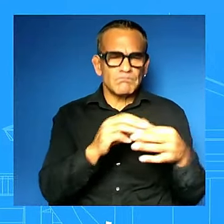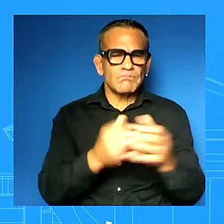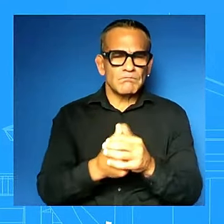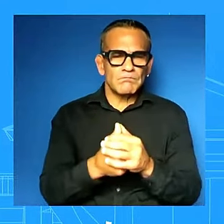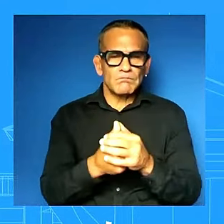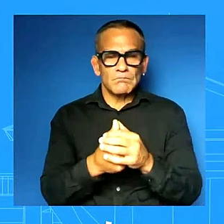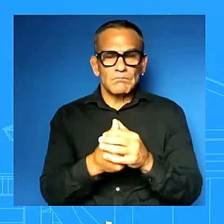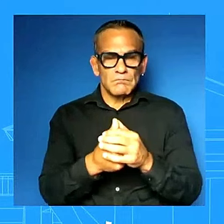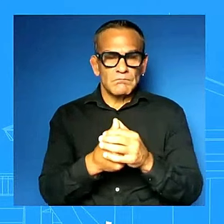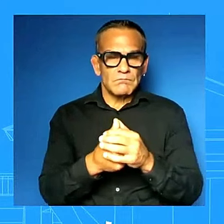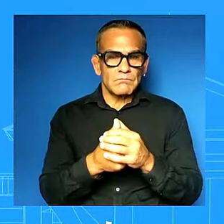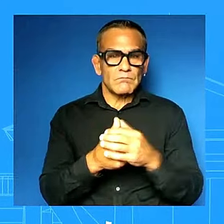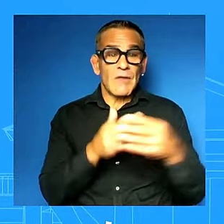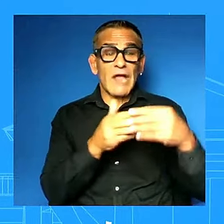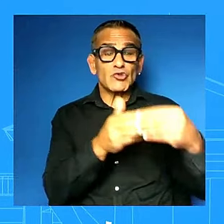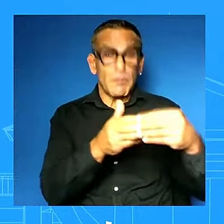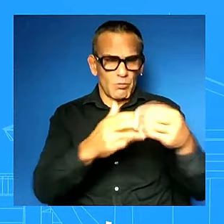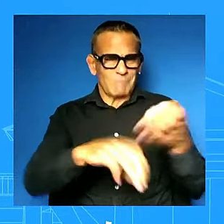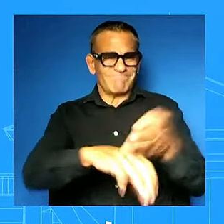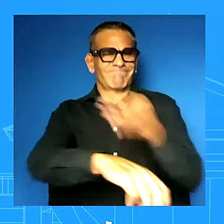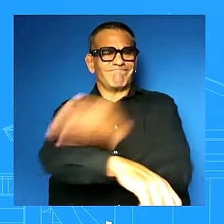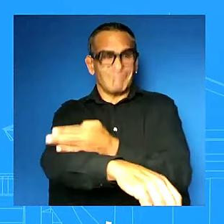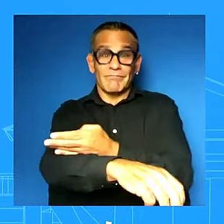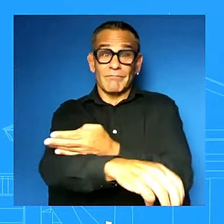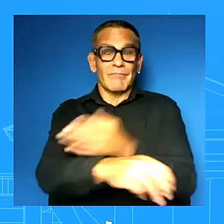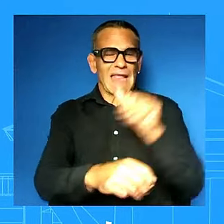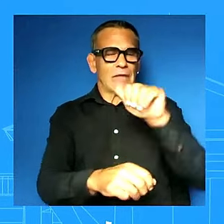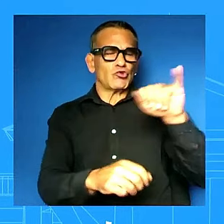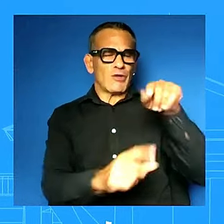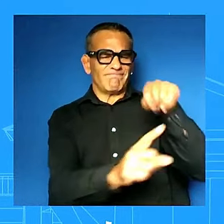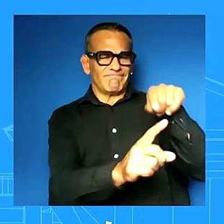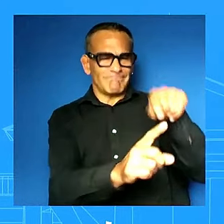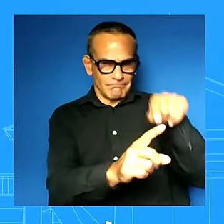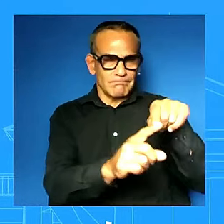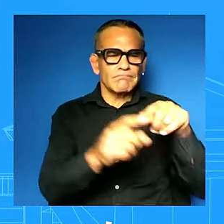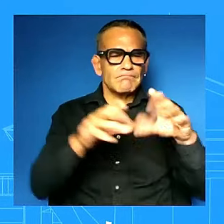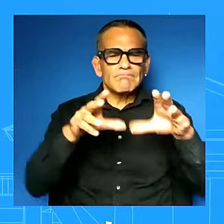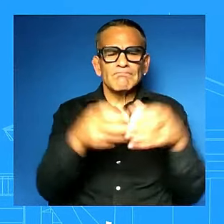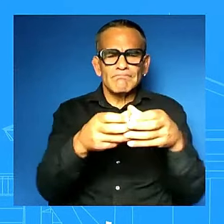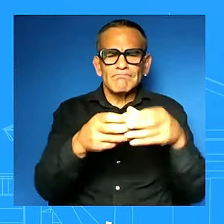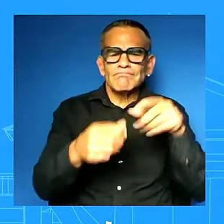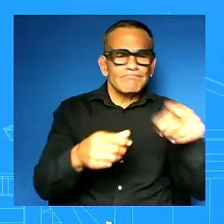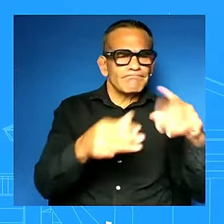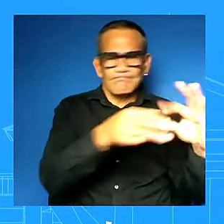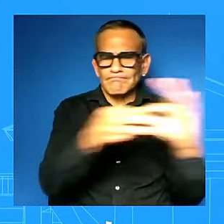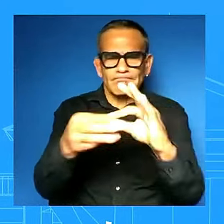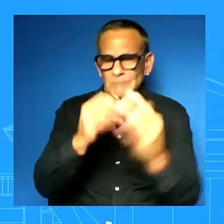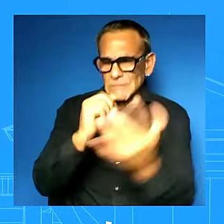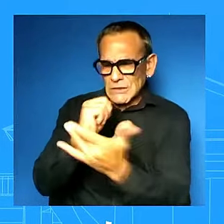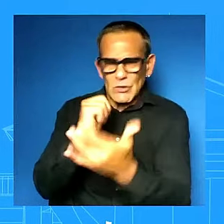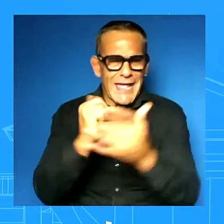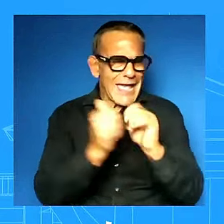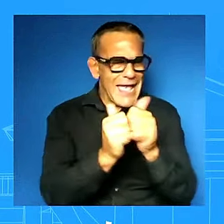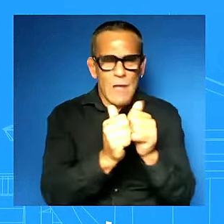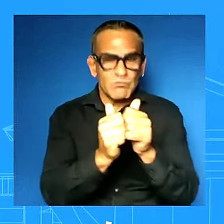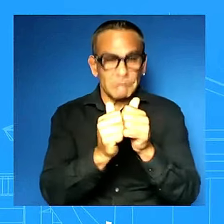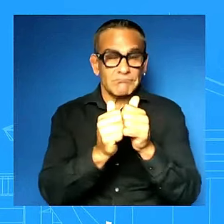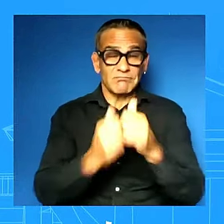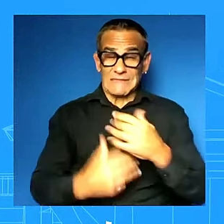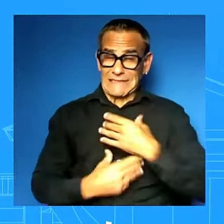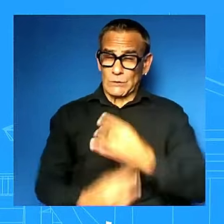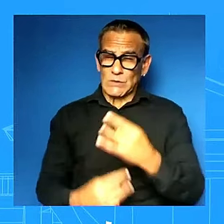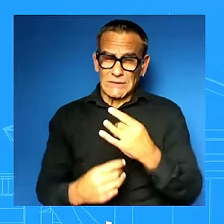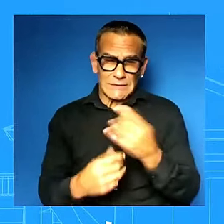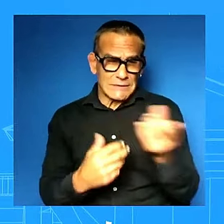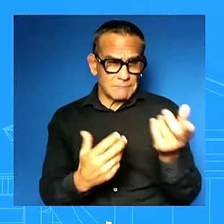the workforce permitting and infrastructure needs associated with technology uh the league the industry leaders uh so you have this and again it'll be